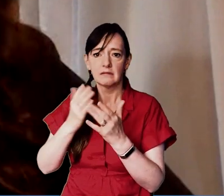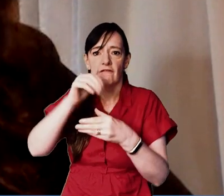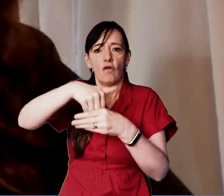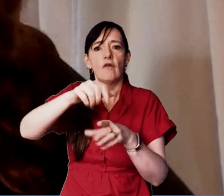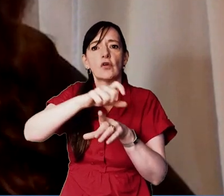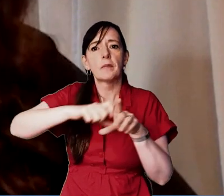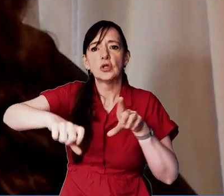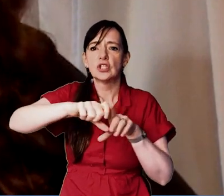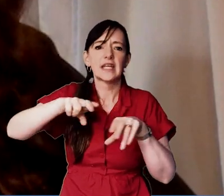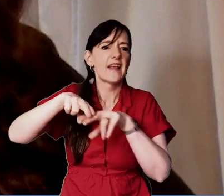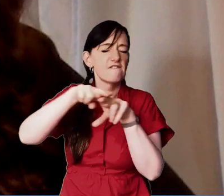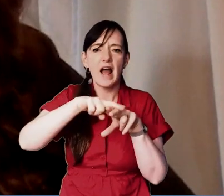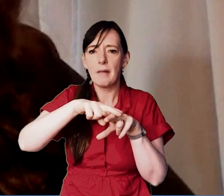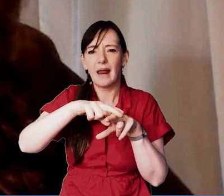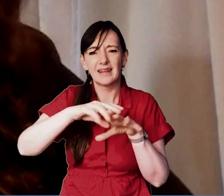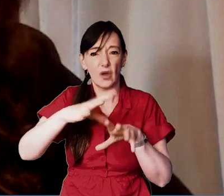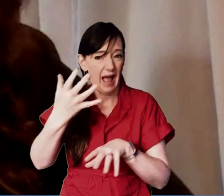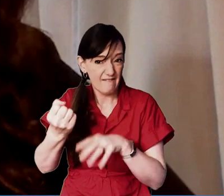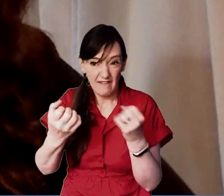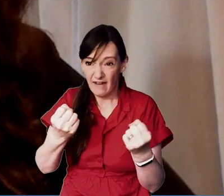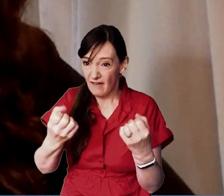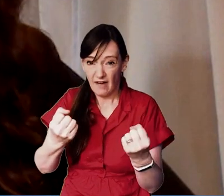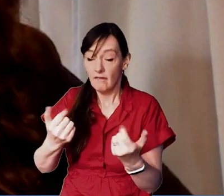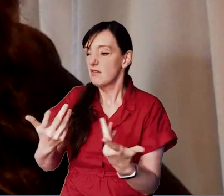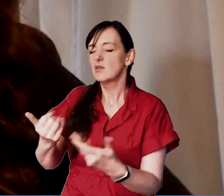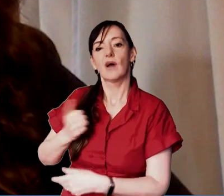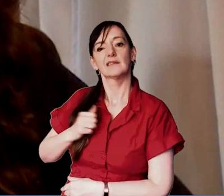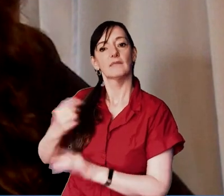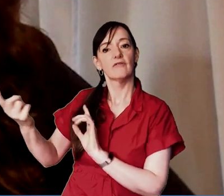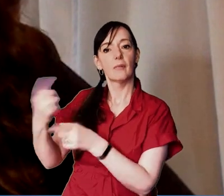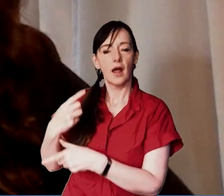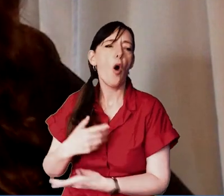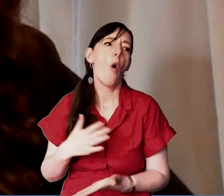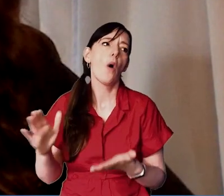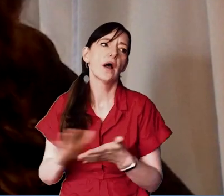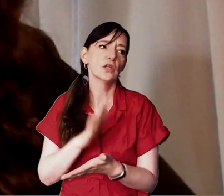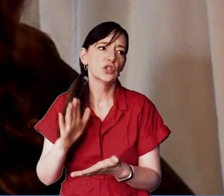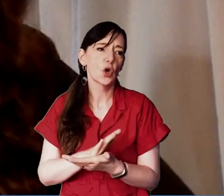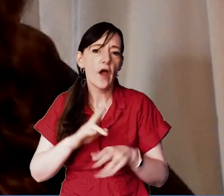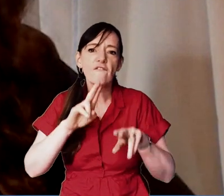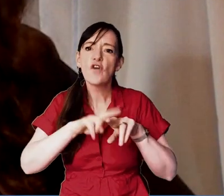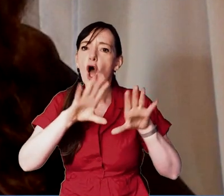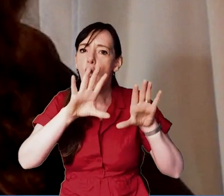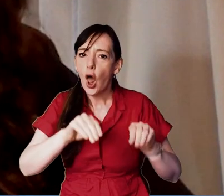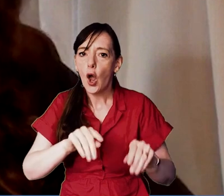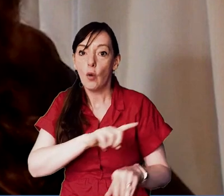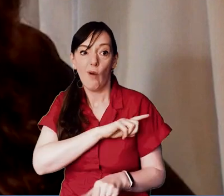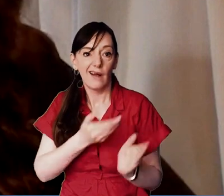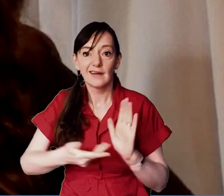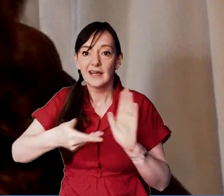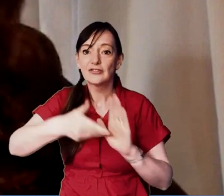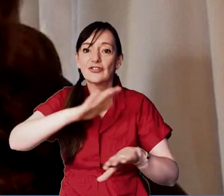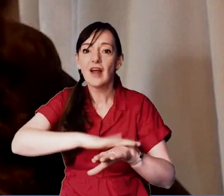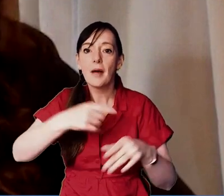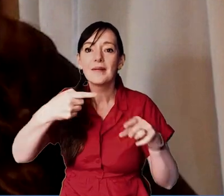etc etc all those good things and i half expected her to say that she was really enjoying furlough you know extra